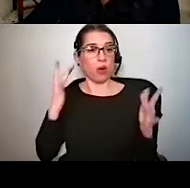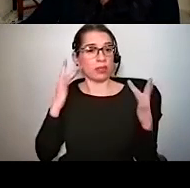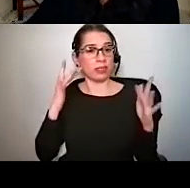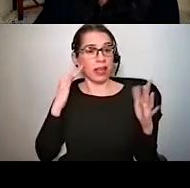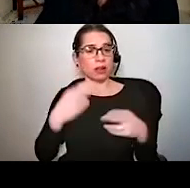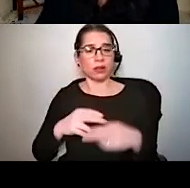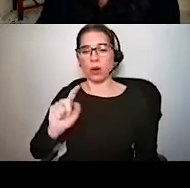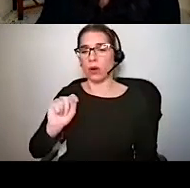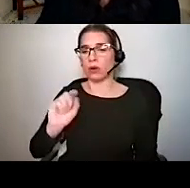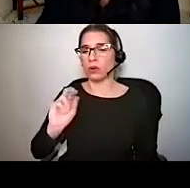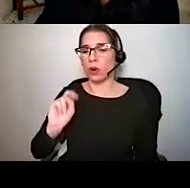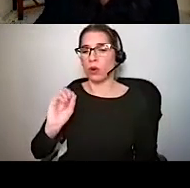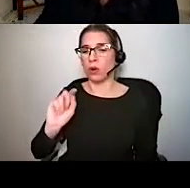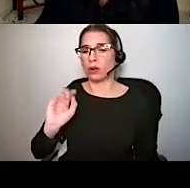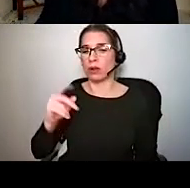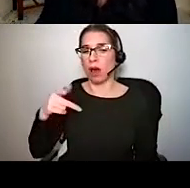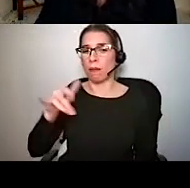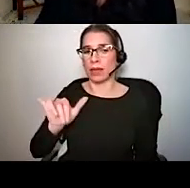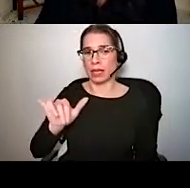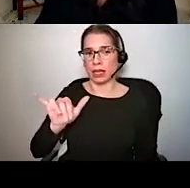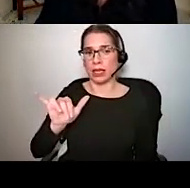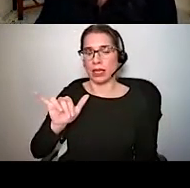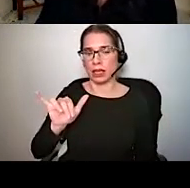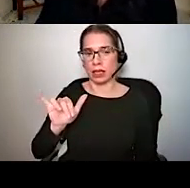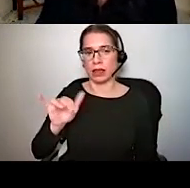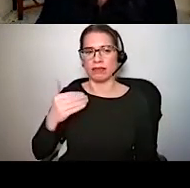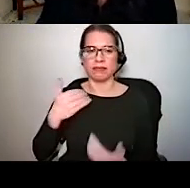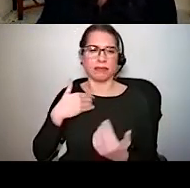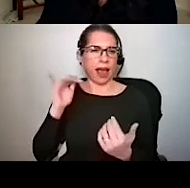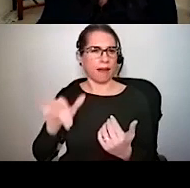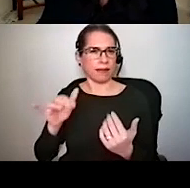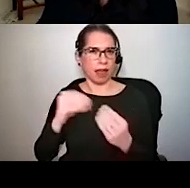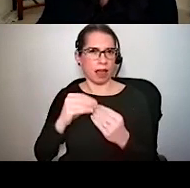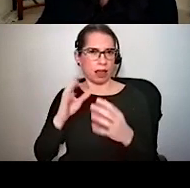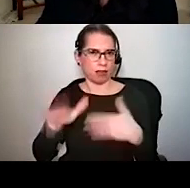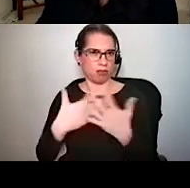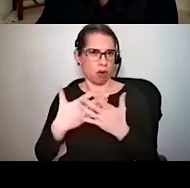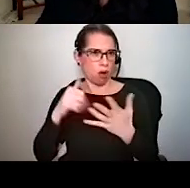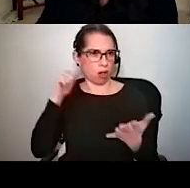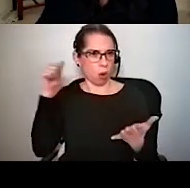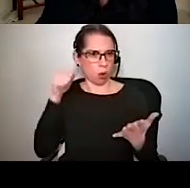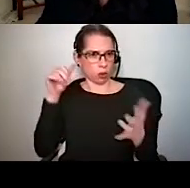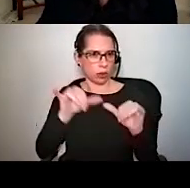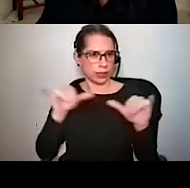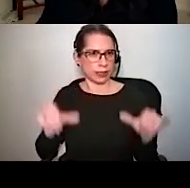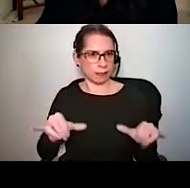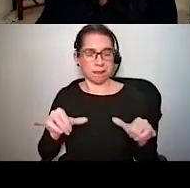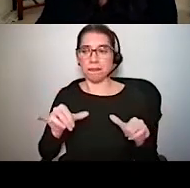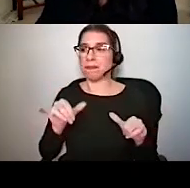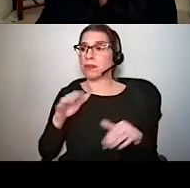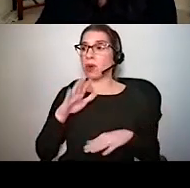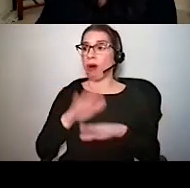And it's a ubiquitous feature in the auditory system. And so what we've got here on top of the piano